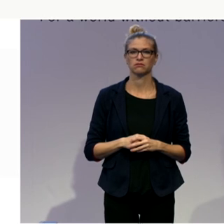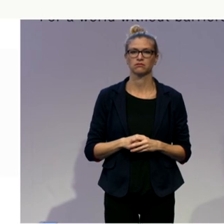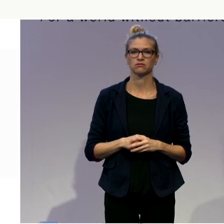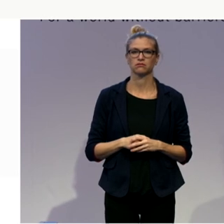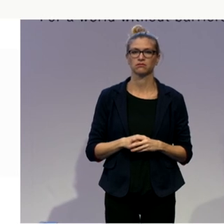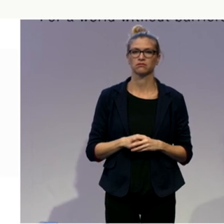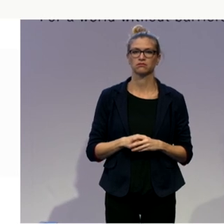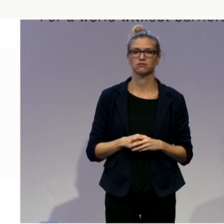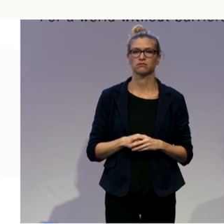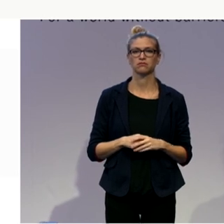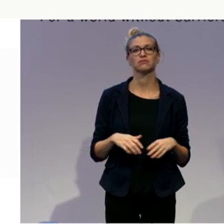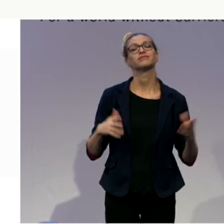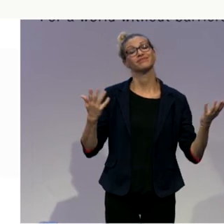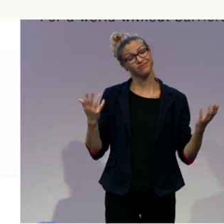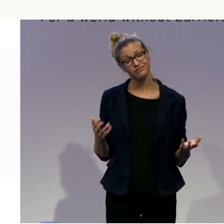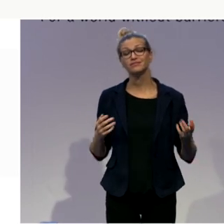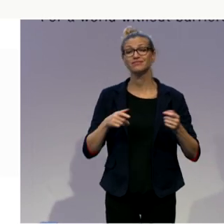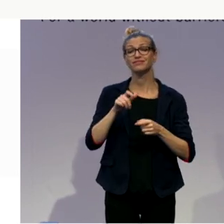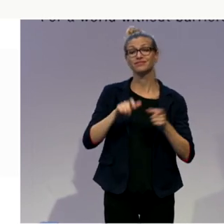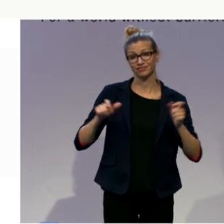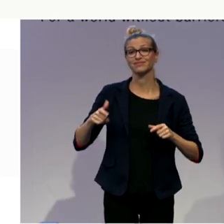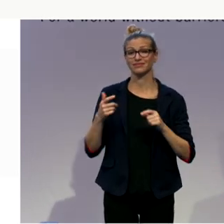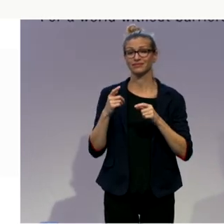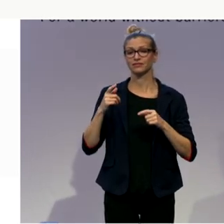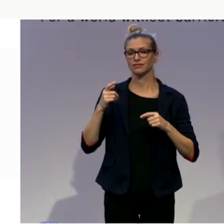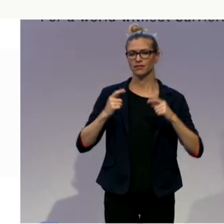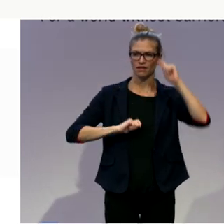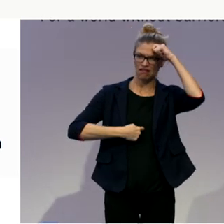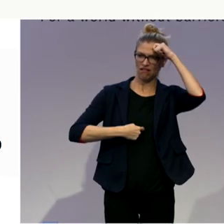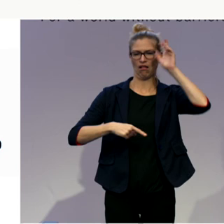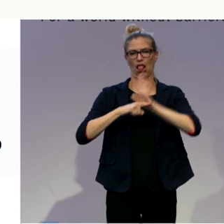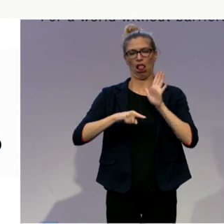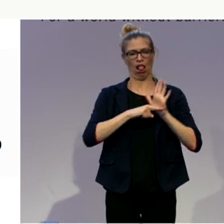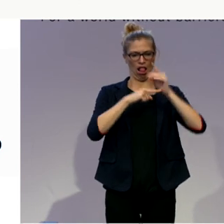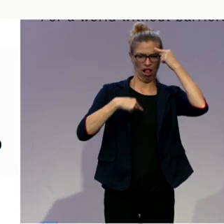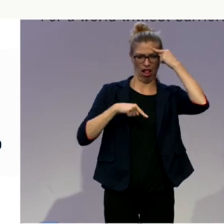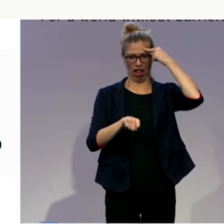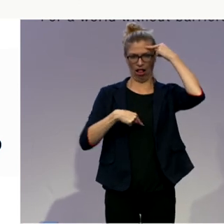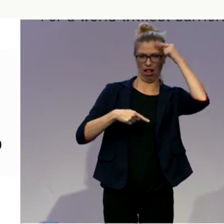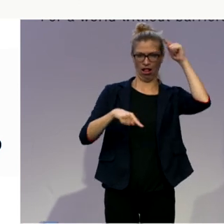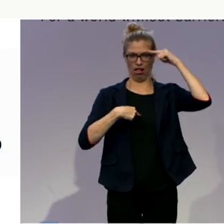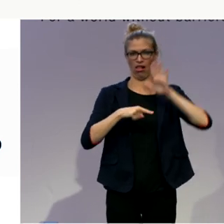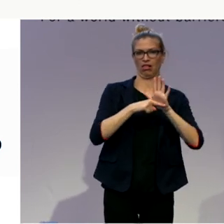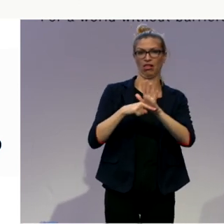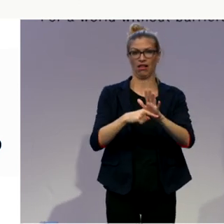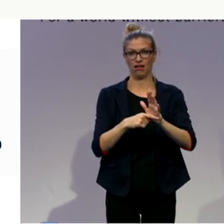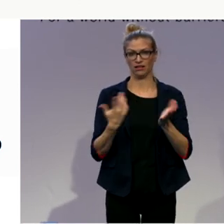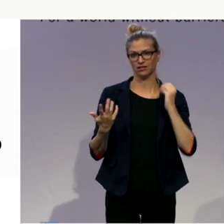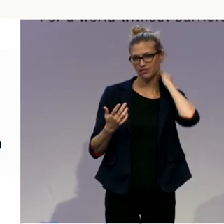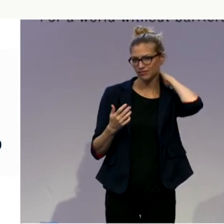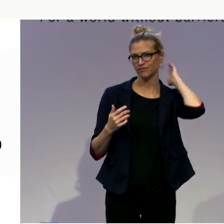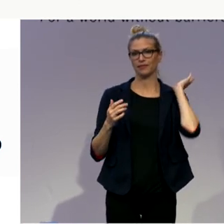can learn out of the system. Also on the personal way, if the personal assistance, as it has been established the first time, it's really